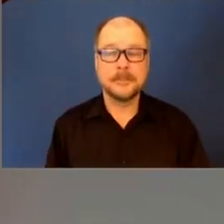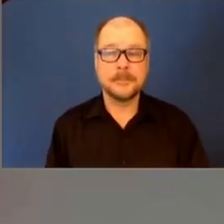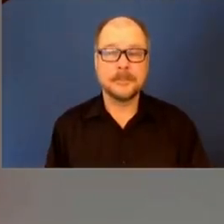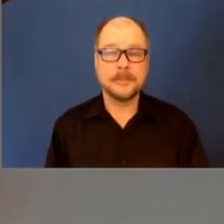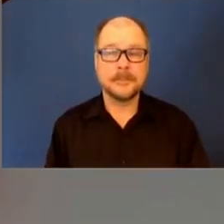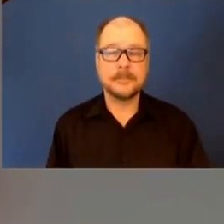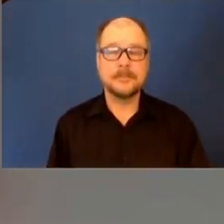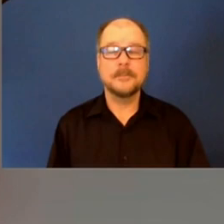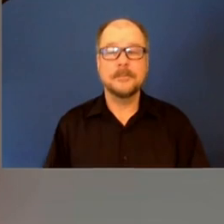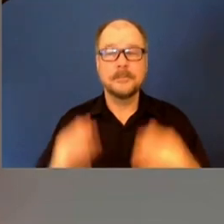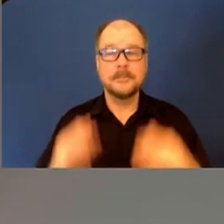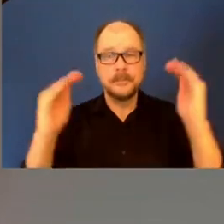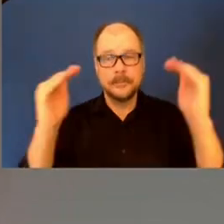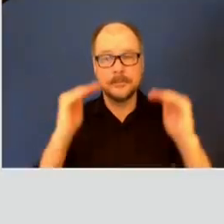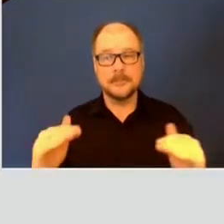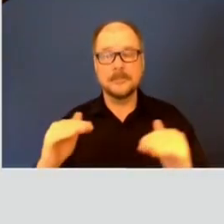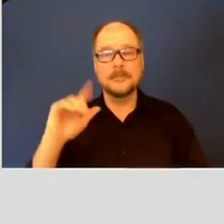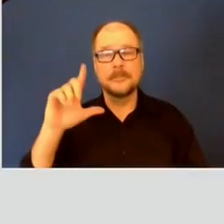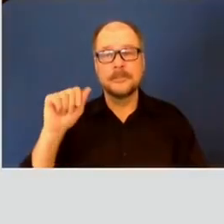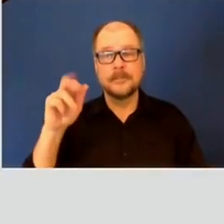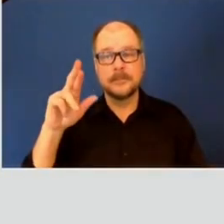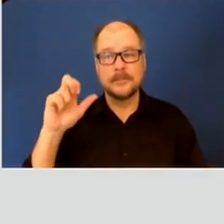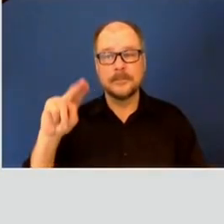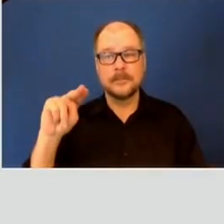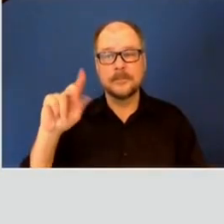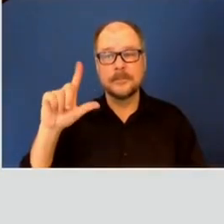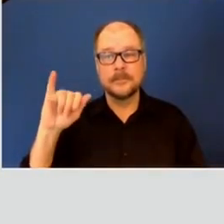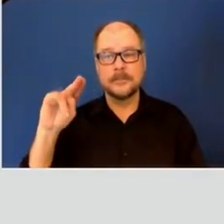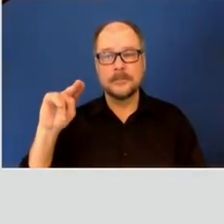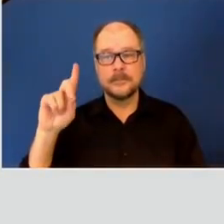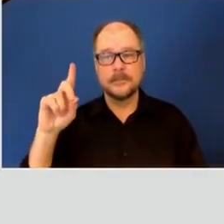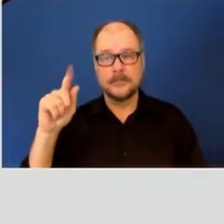Next question is Lauren Lindstrom, Charlotte Observer.